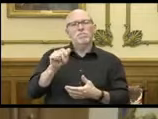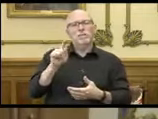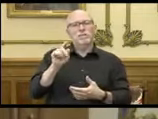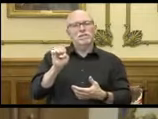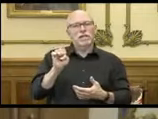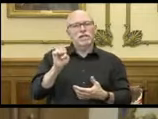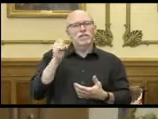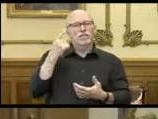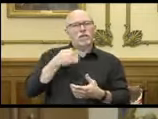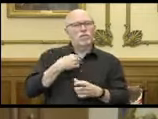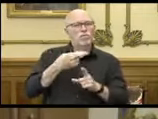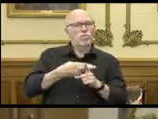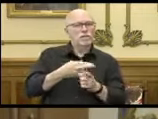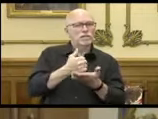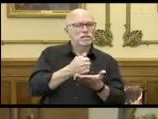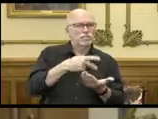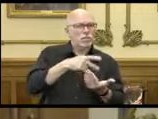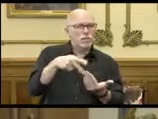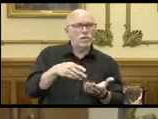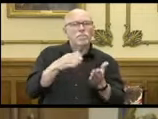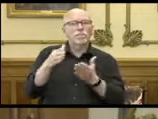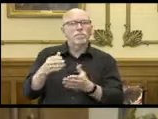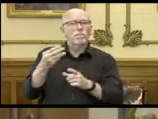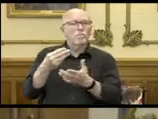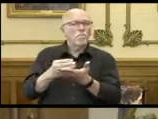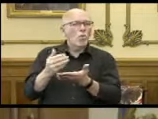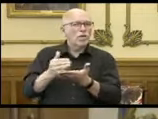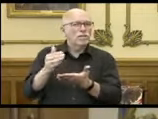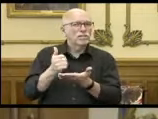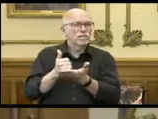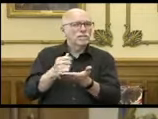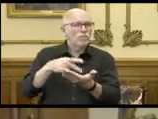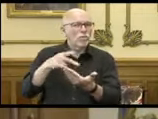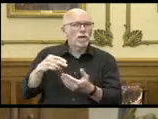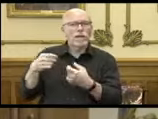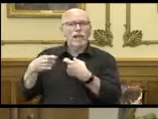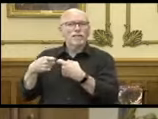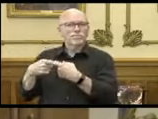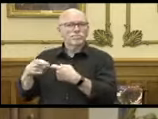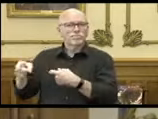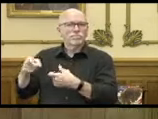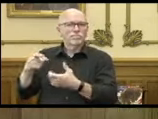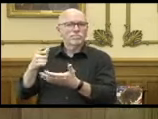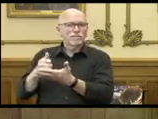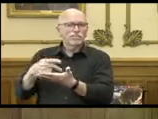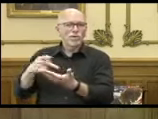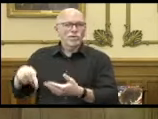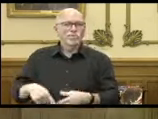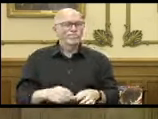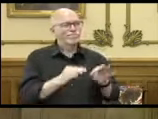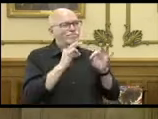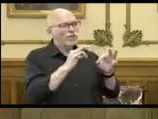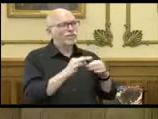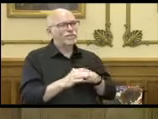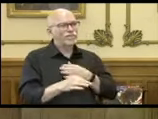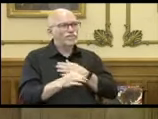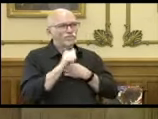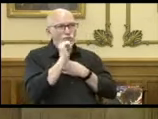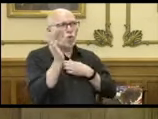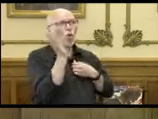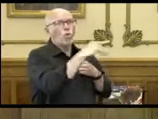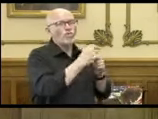on our rental assistance program, our mortgage assistance program, and our utility assistance program. Governor, Don't go far. Okay.